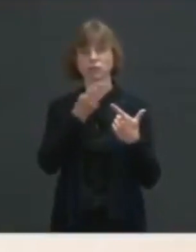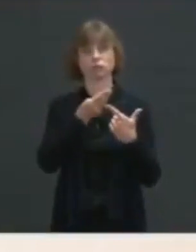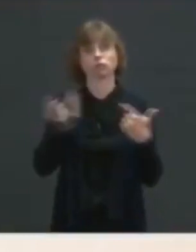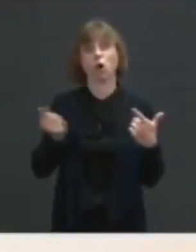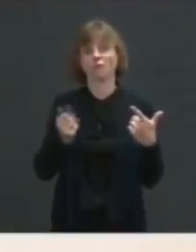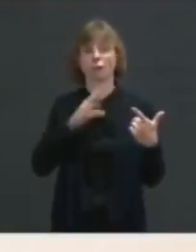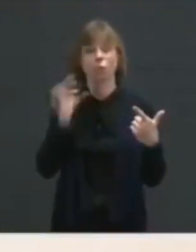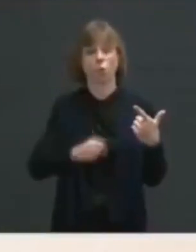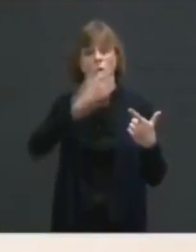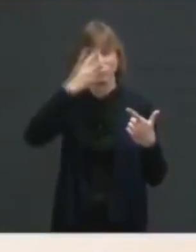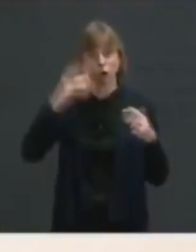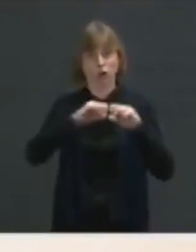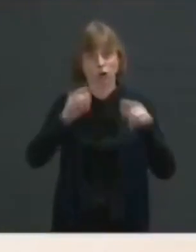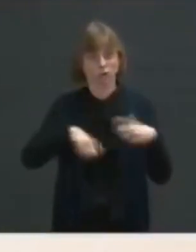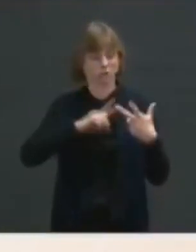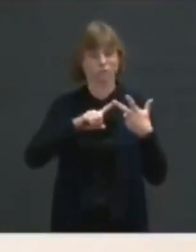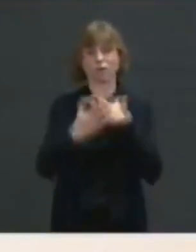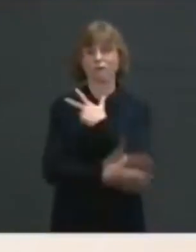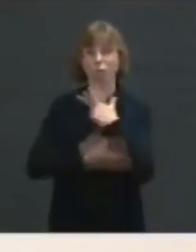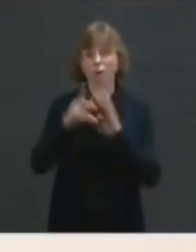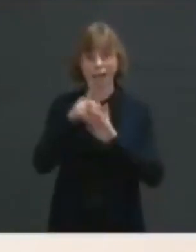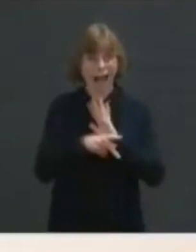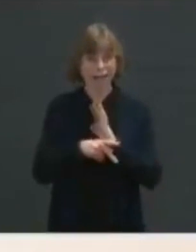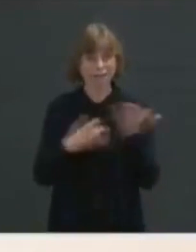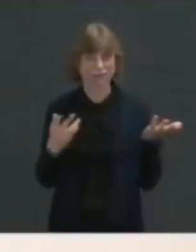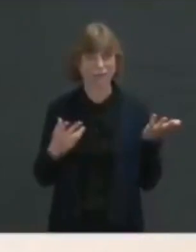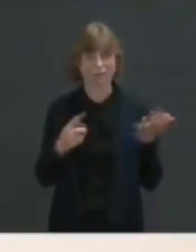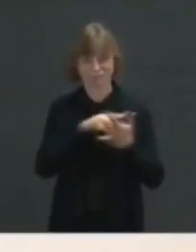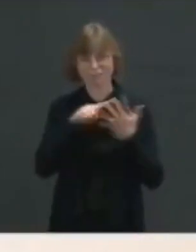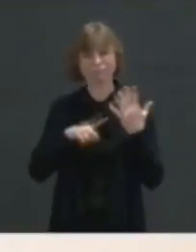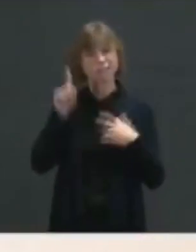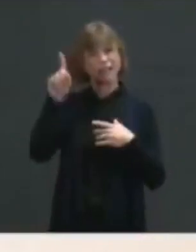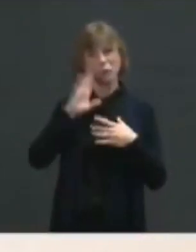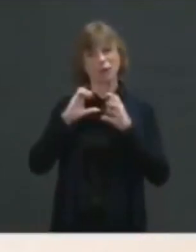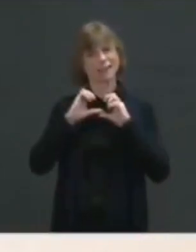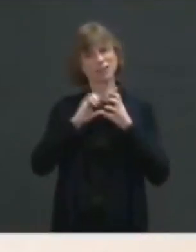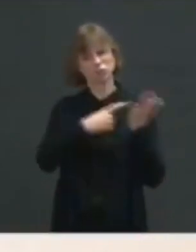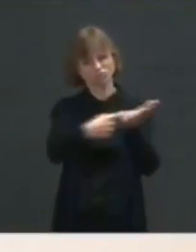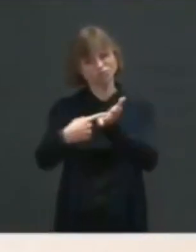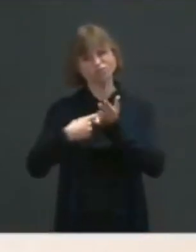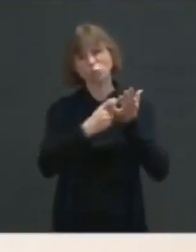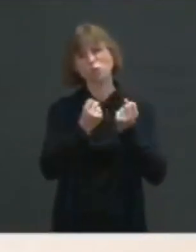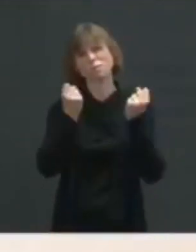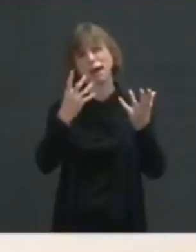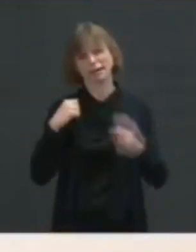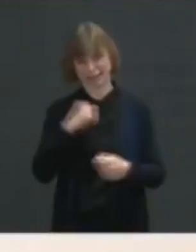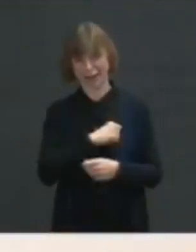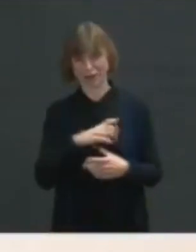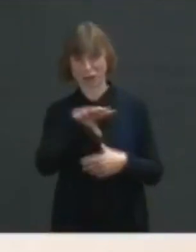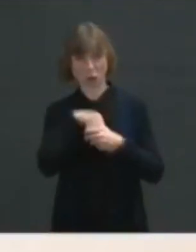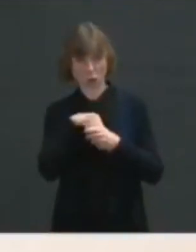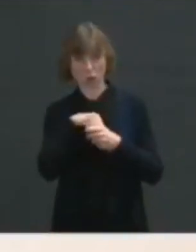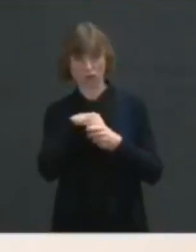system, whether it is foreign policy issues. And he'll continue to engage and have discussions with a range of senators, including people where